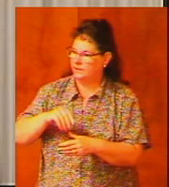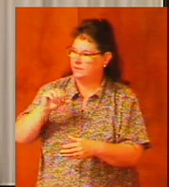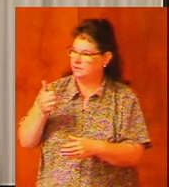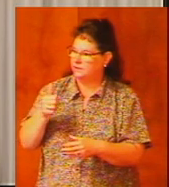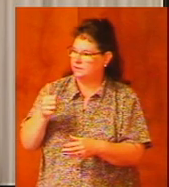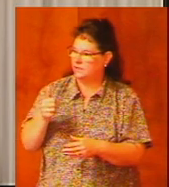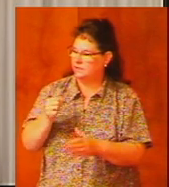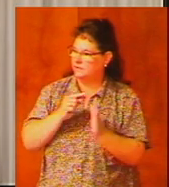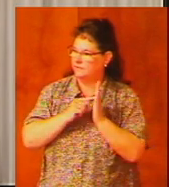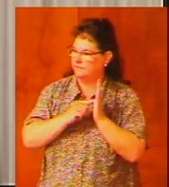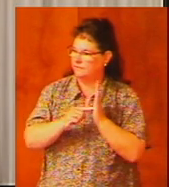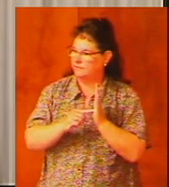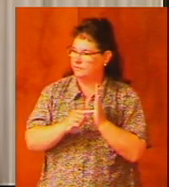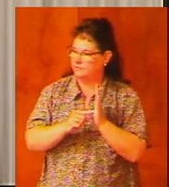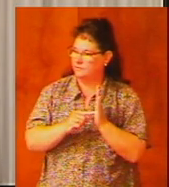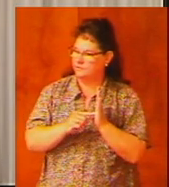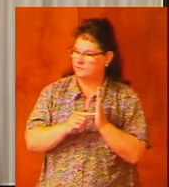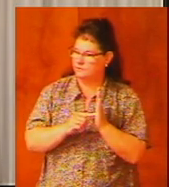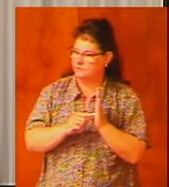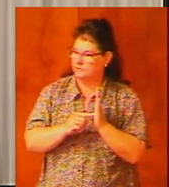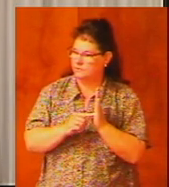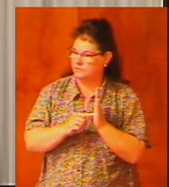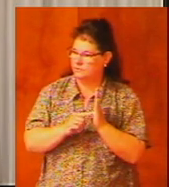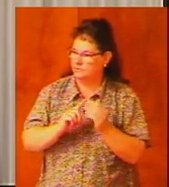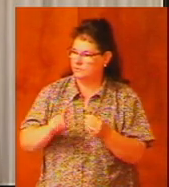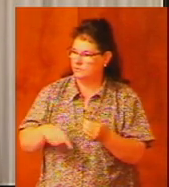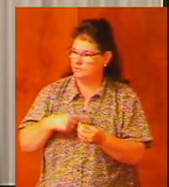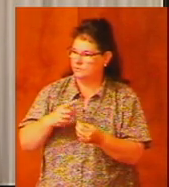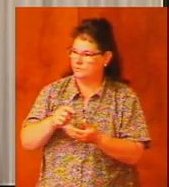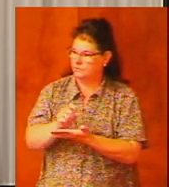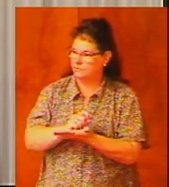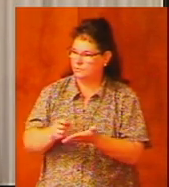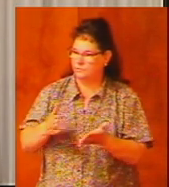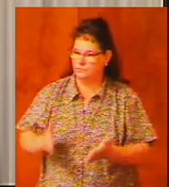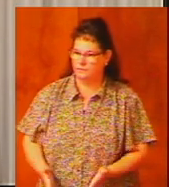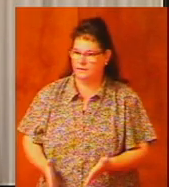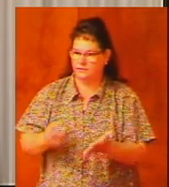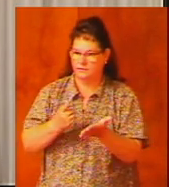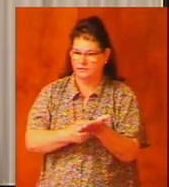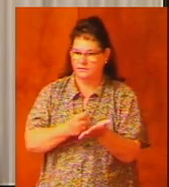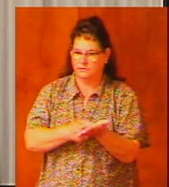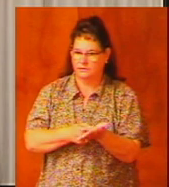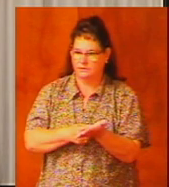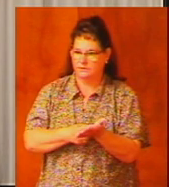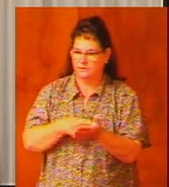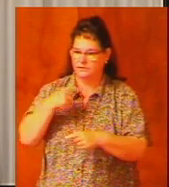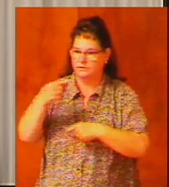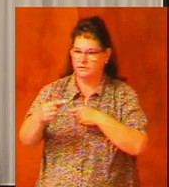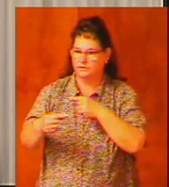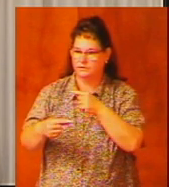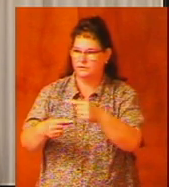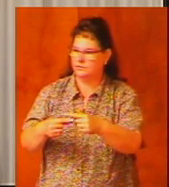10th verse as the writer talks about a generation